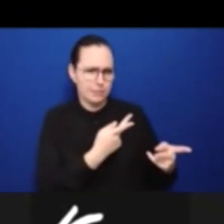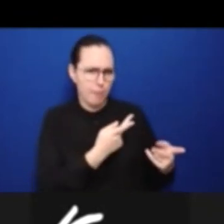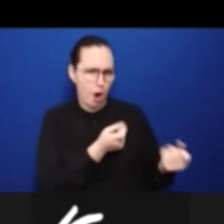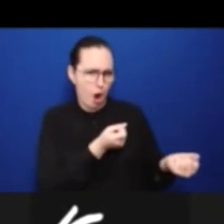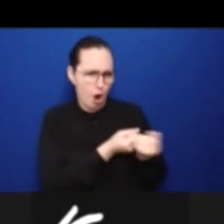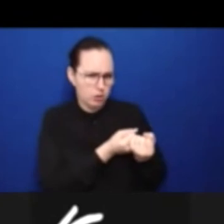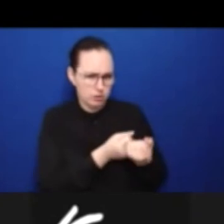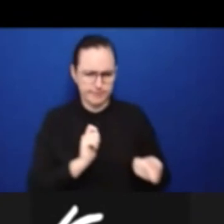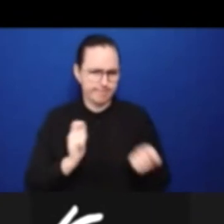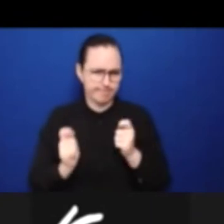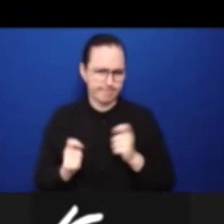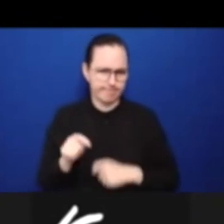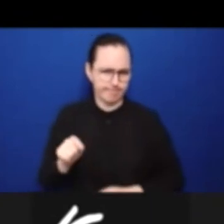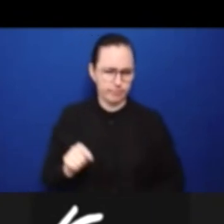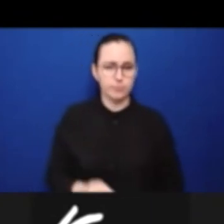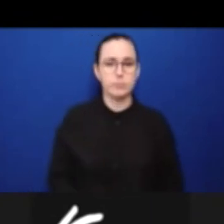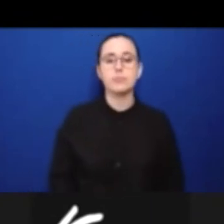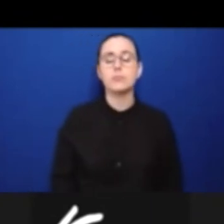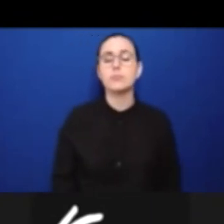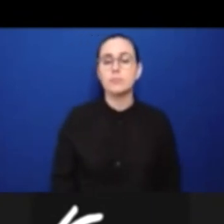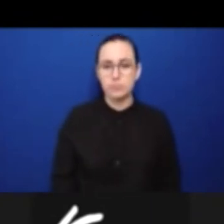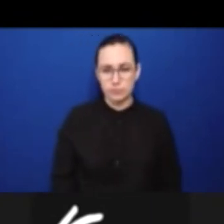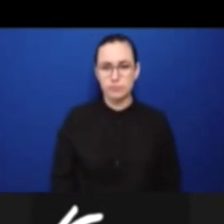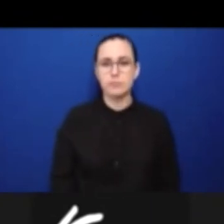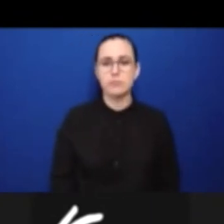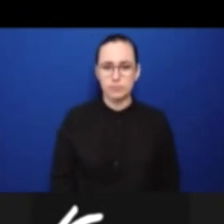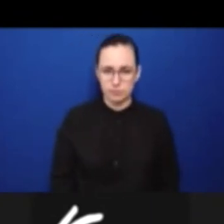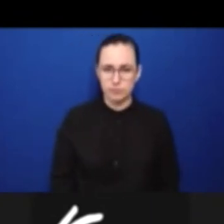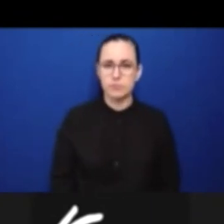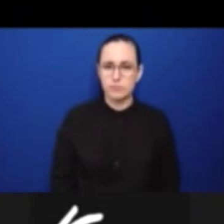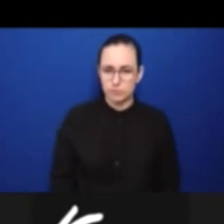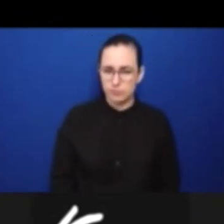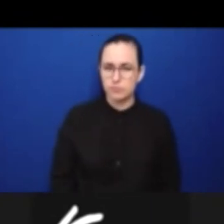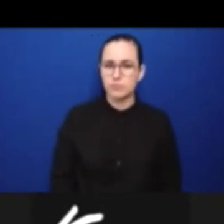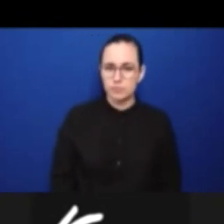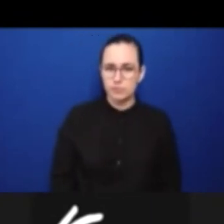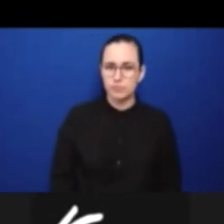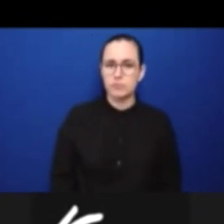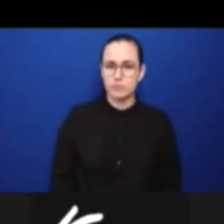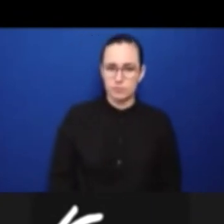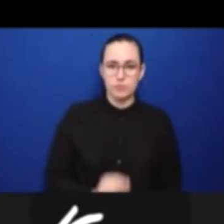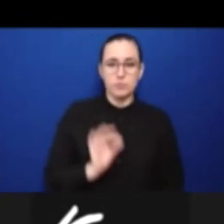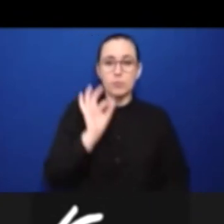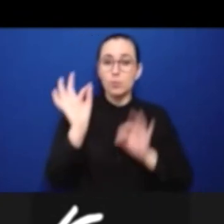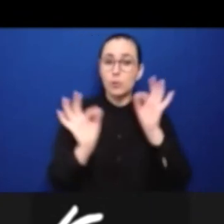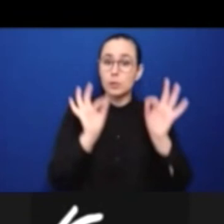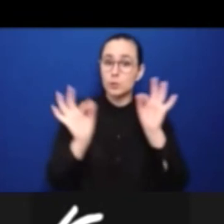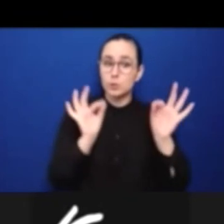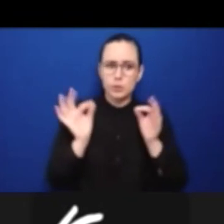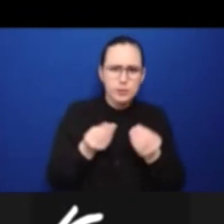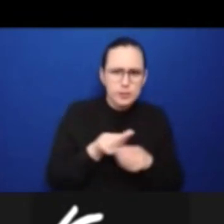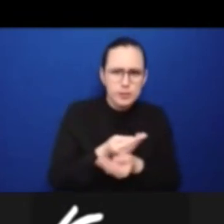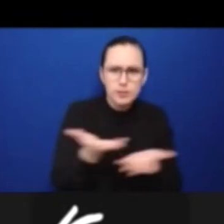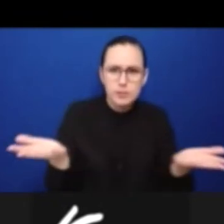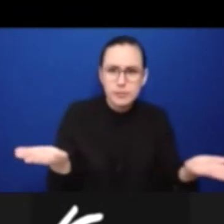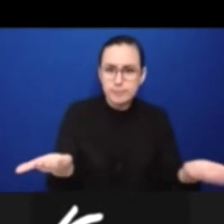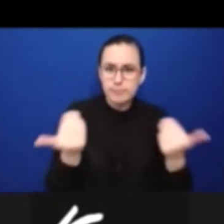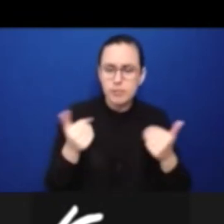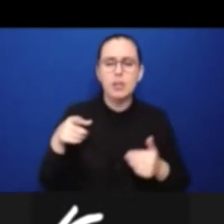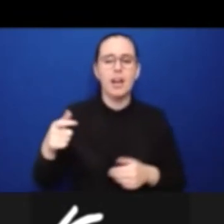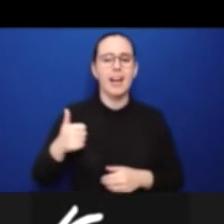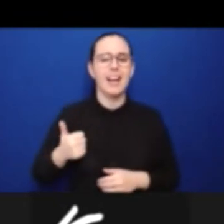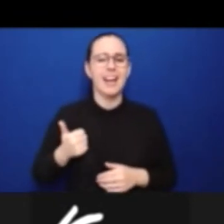the most well-known Canadian Community Health Survey, Canadian Health Survey on Children and Youth,